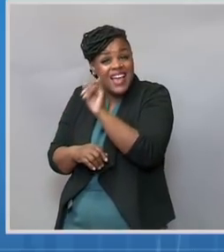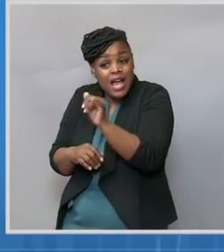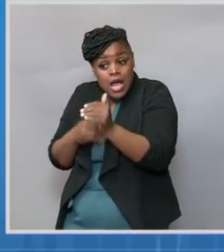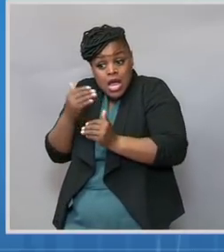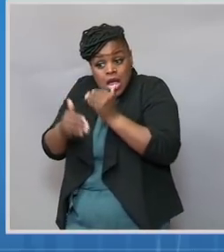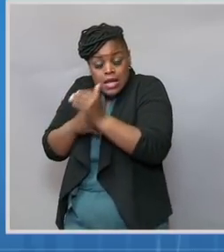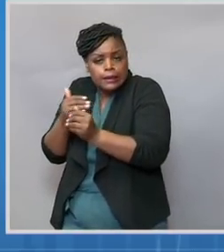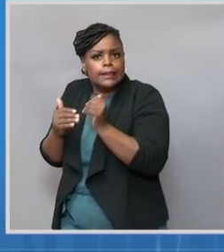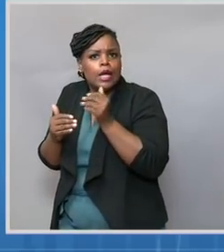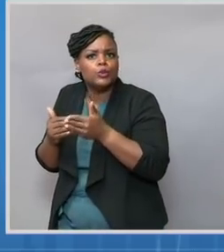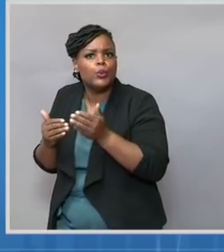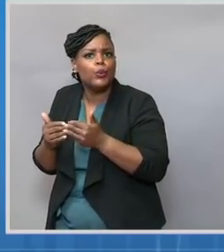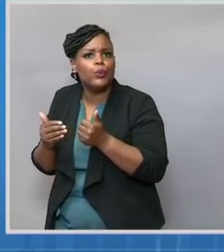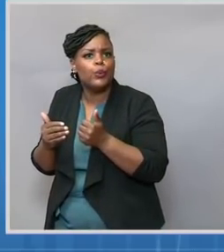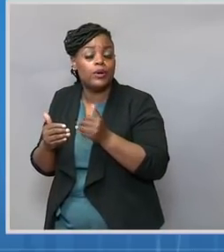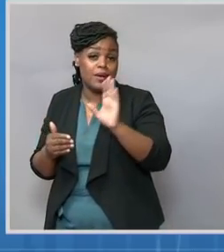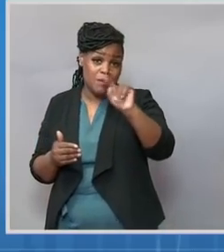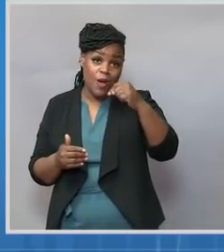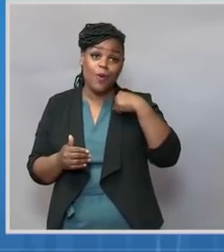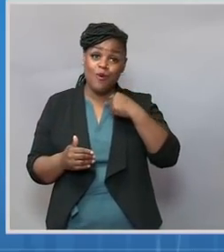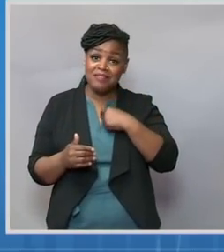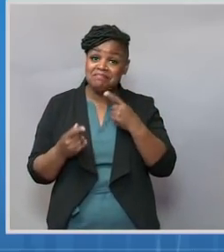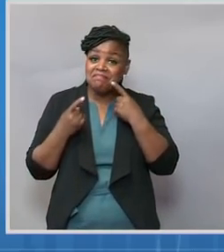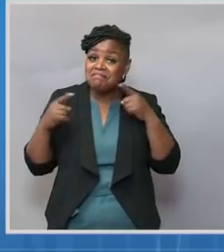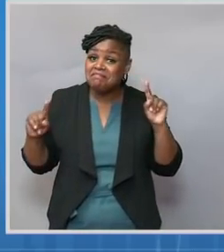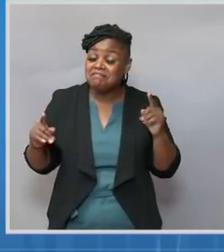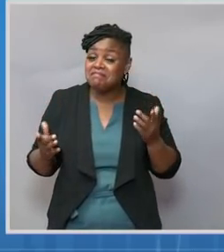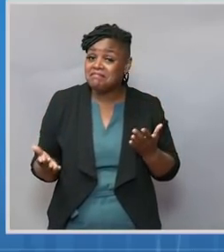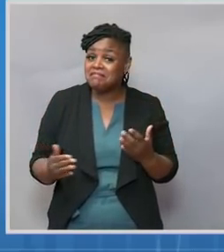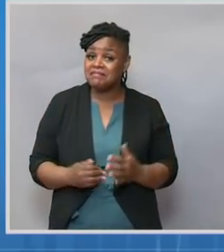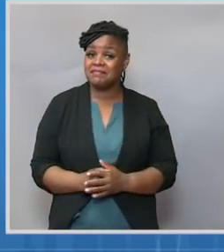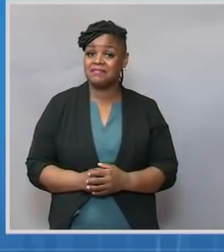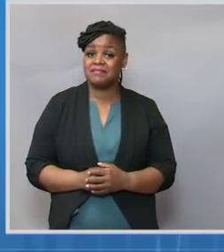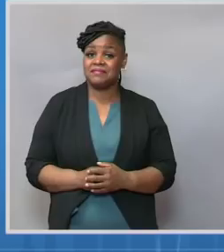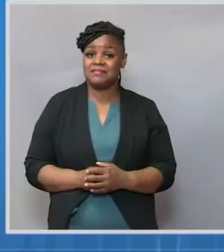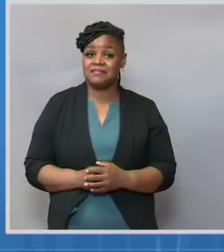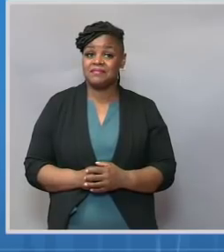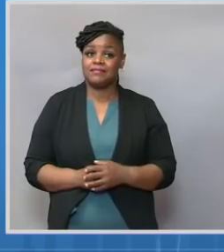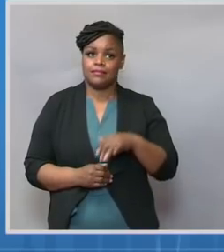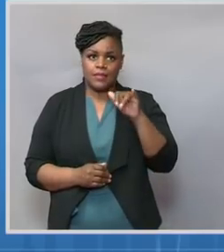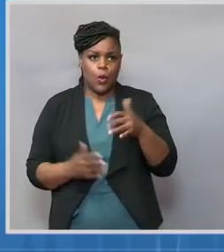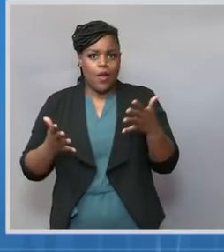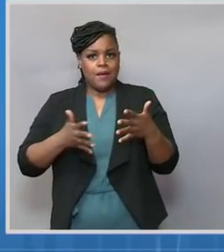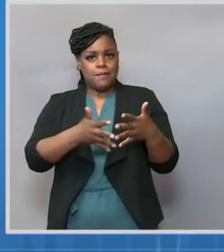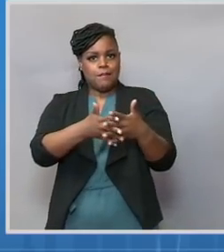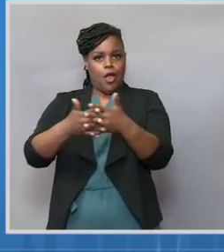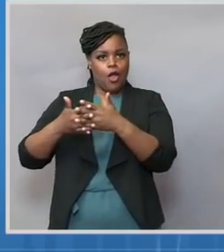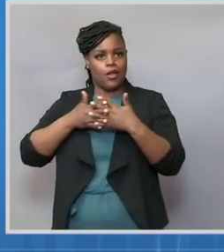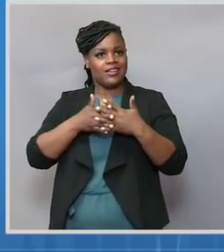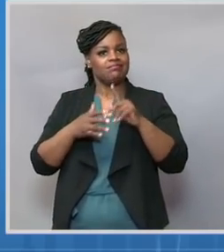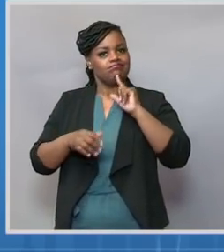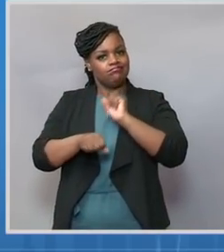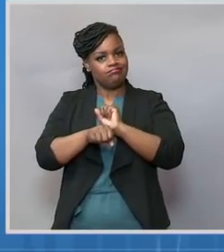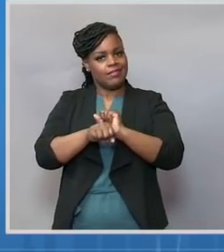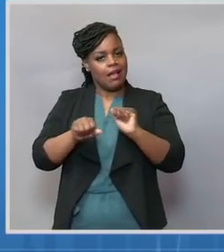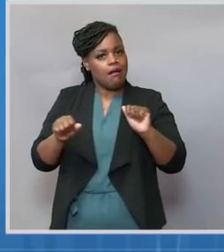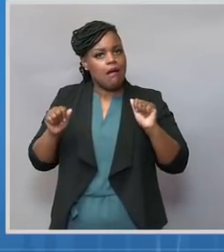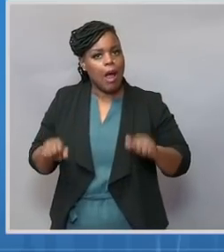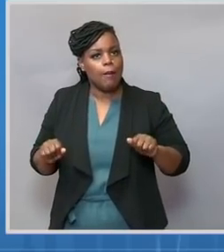cause for a moment of reflection. It's what America is capable of when we come together